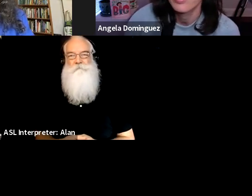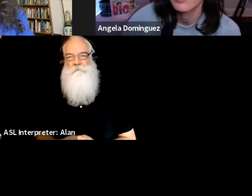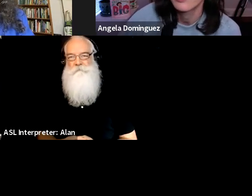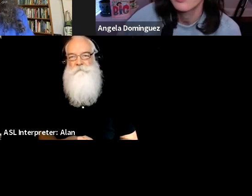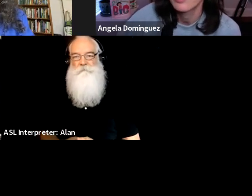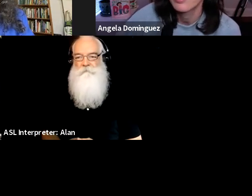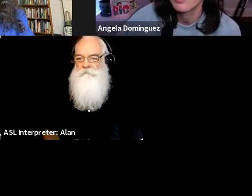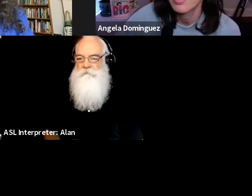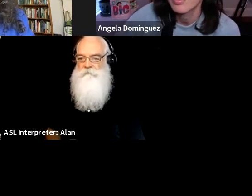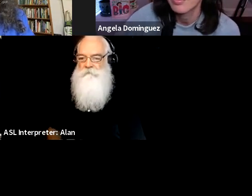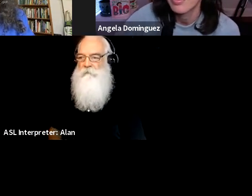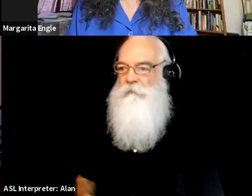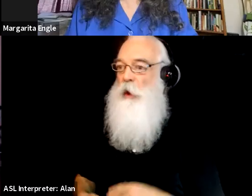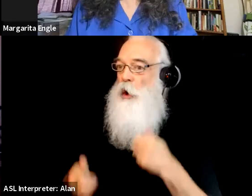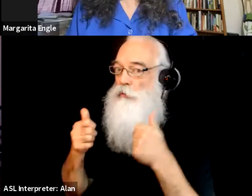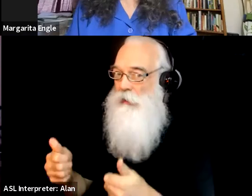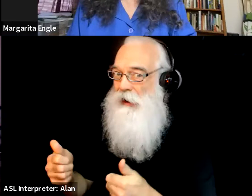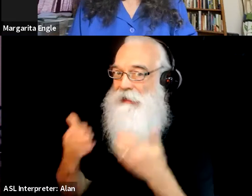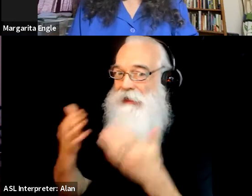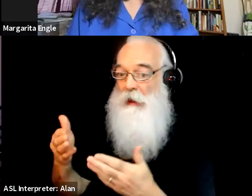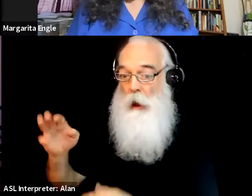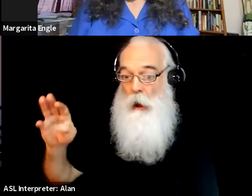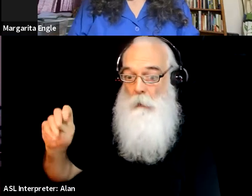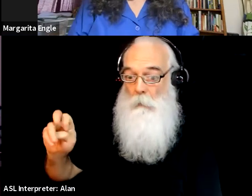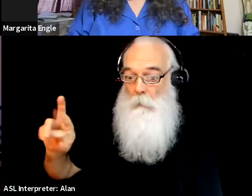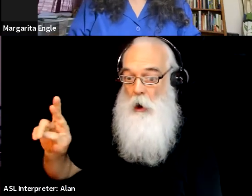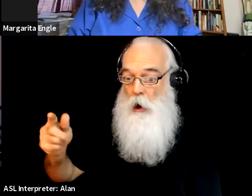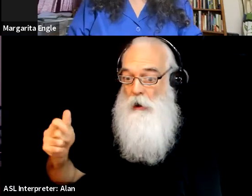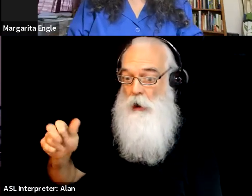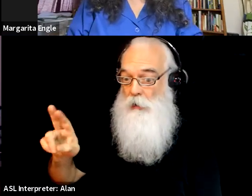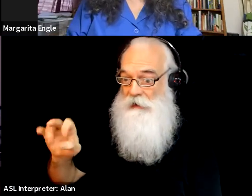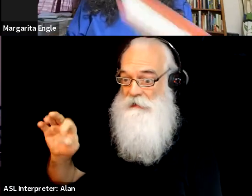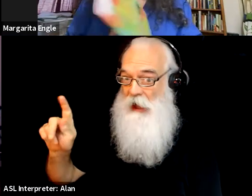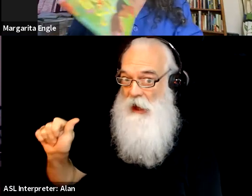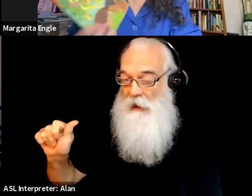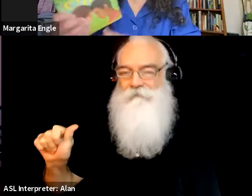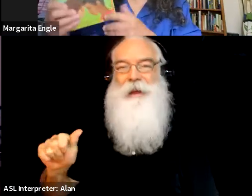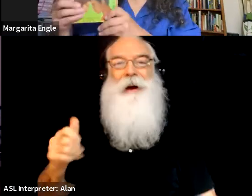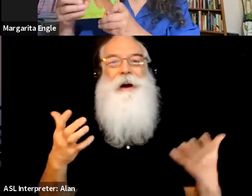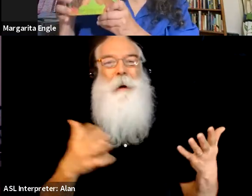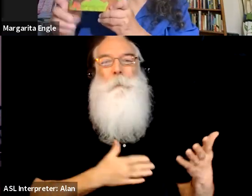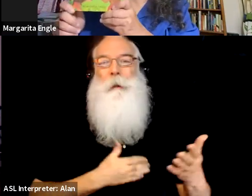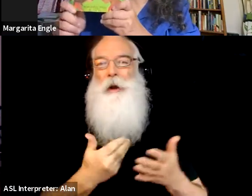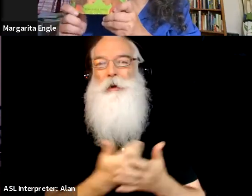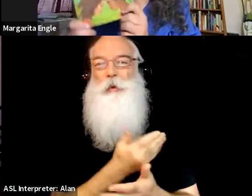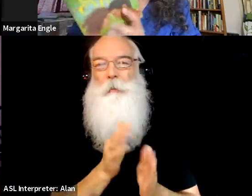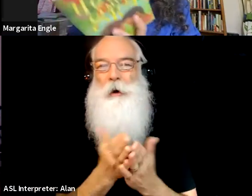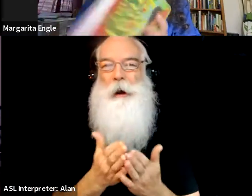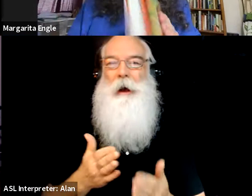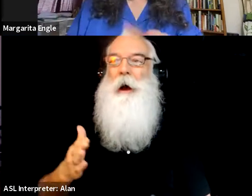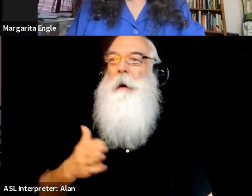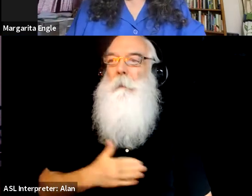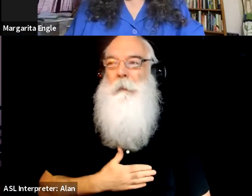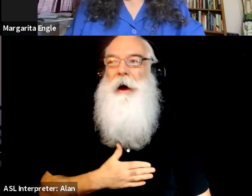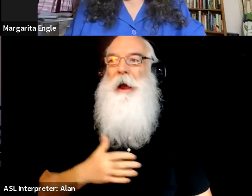Great. Thank you. And Margarita? Well, um, my newest book is Your Heart, My Sky, and it's a